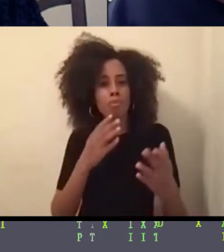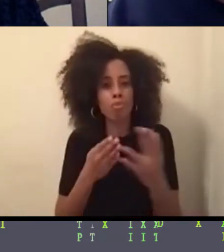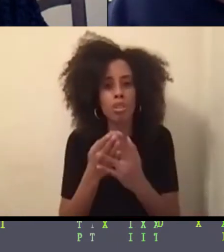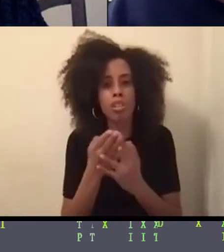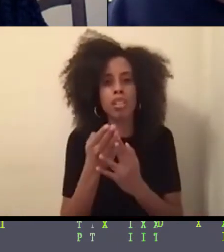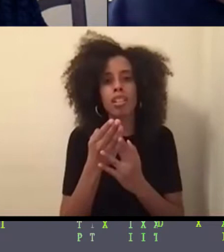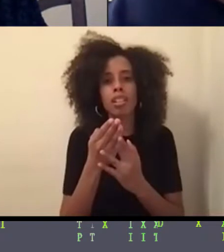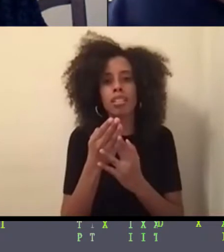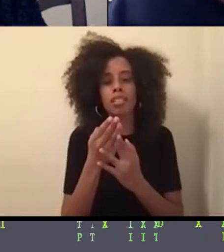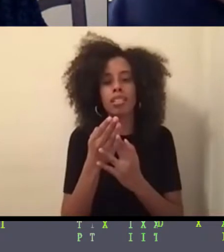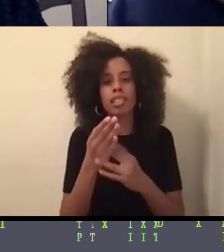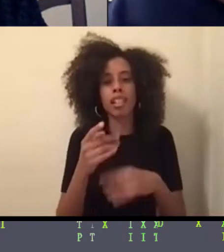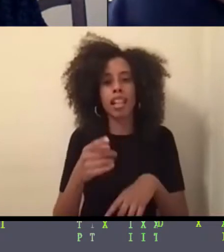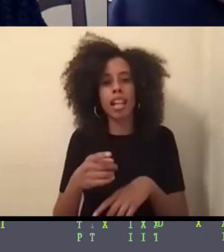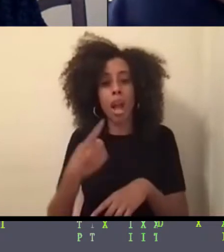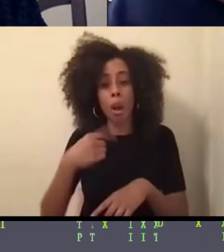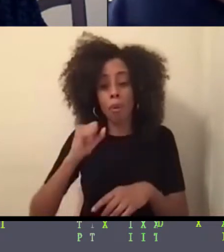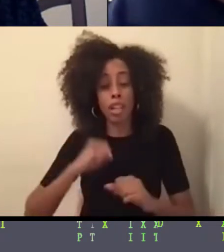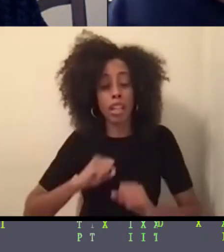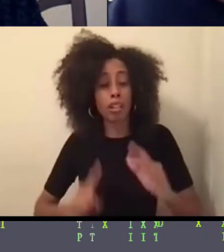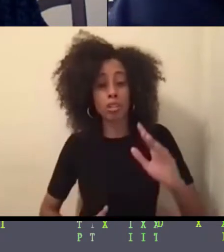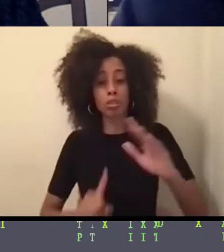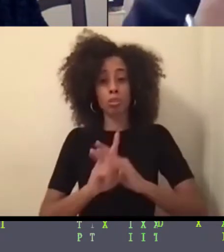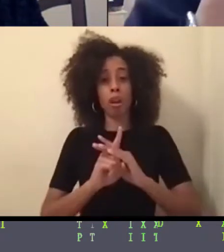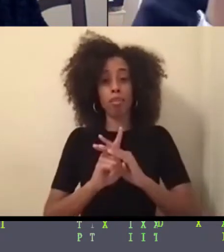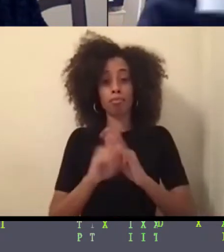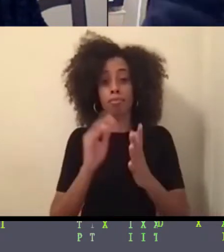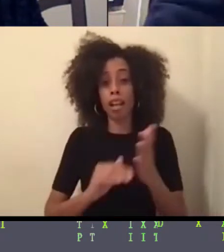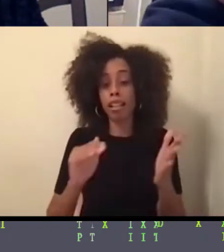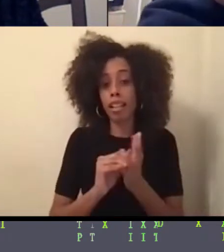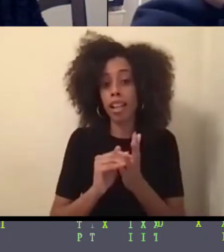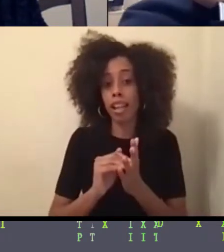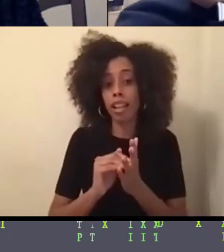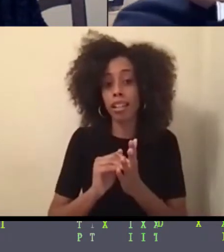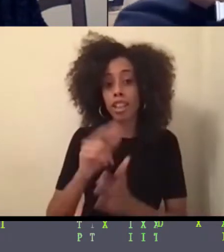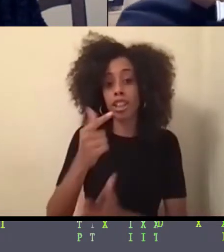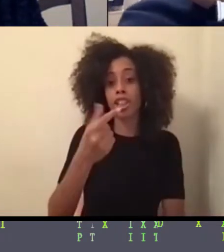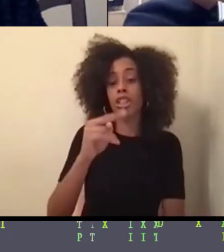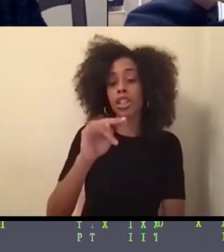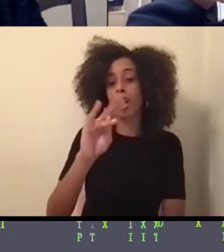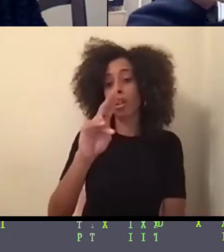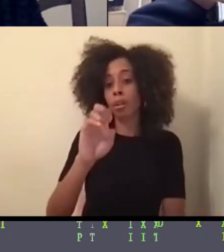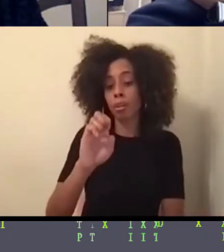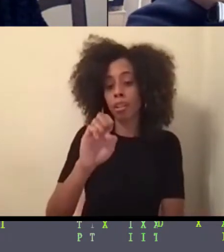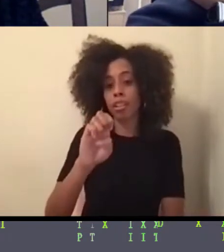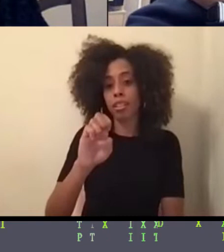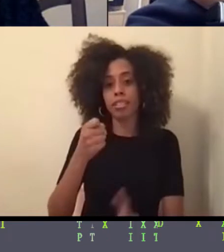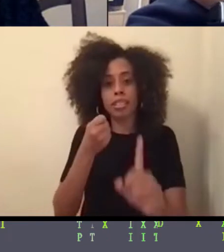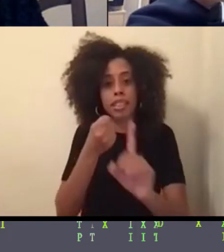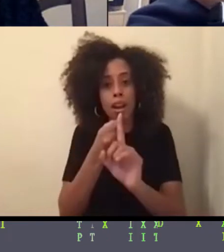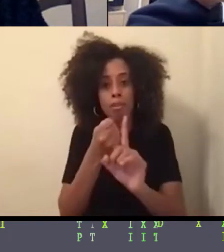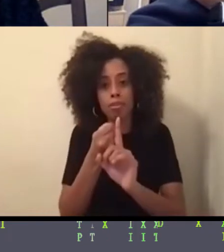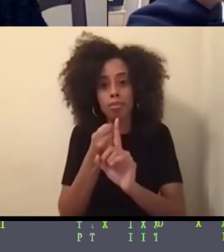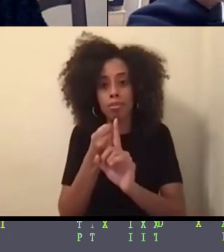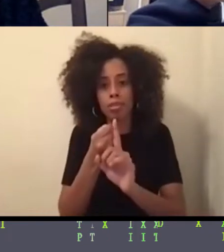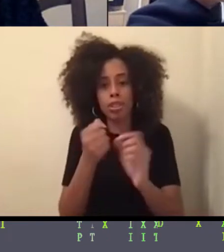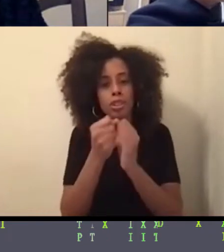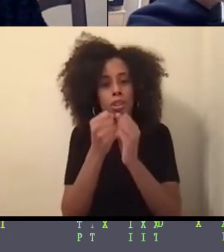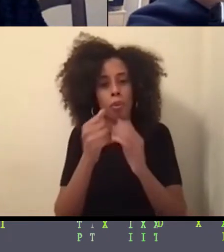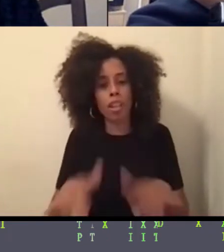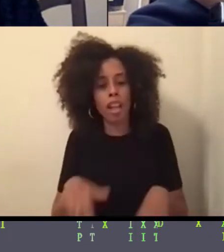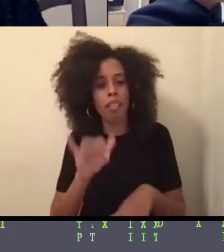show up. There's that word again, as our most ingenuous selves. Um, and I think that without building that scaffolding, it,